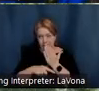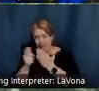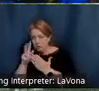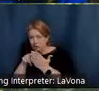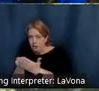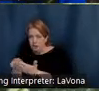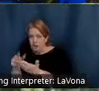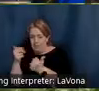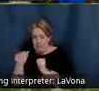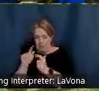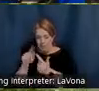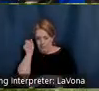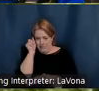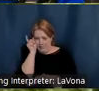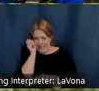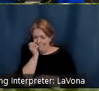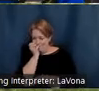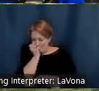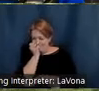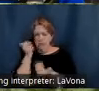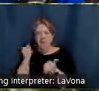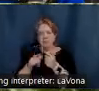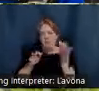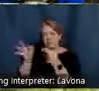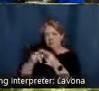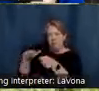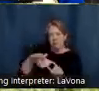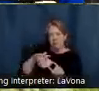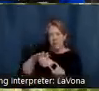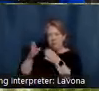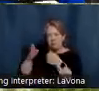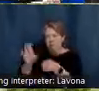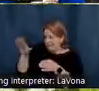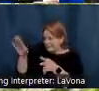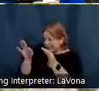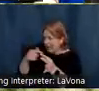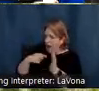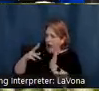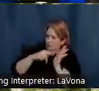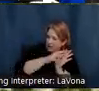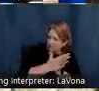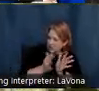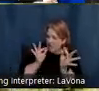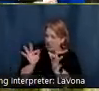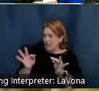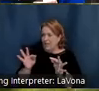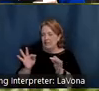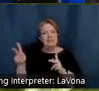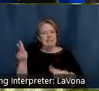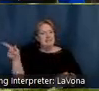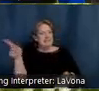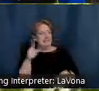try to communicate her findings with the locals in Brown County, which was not well received, mainly due to illiteracy.